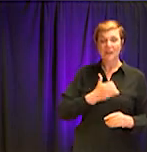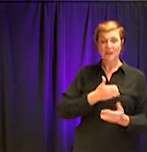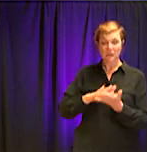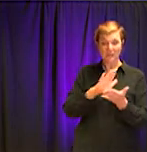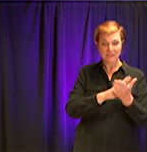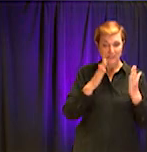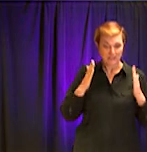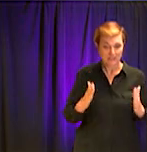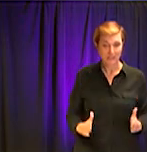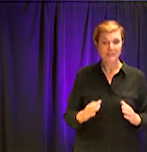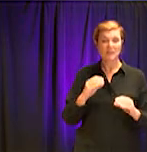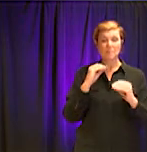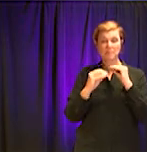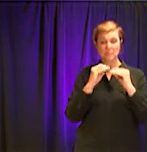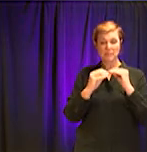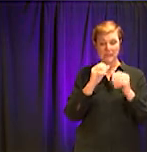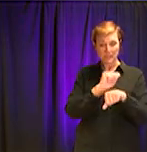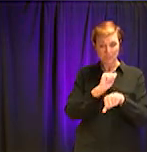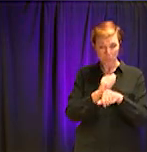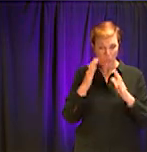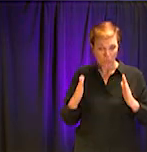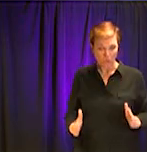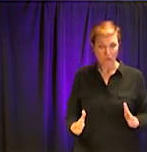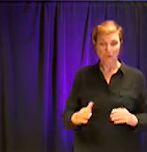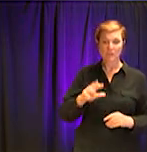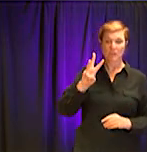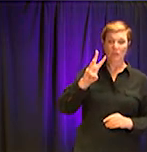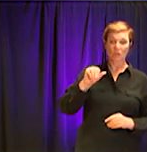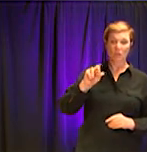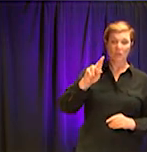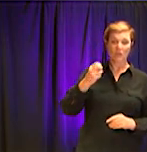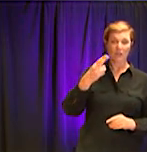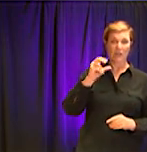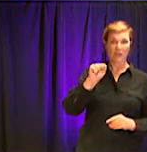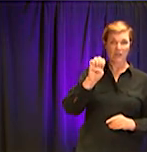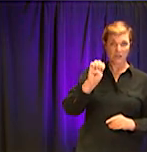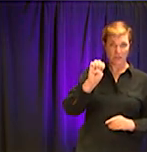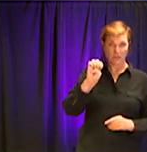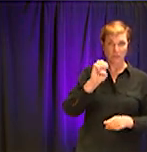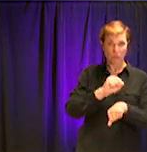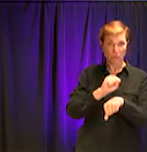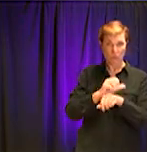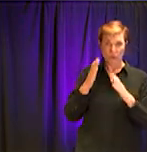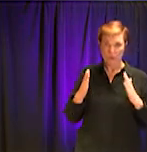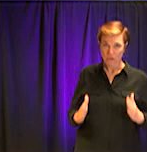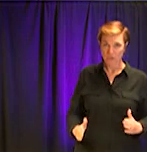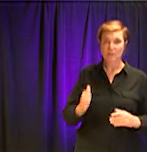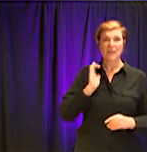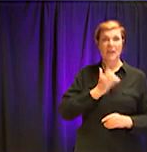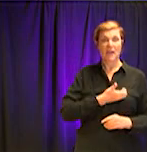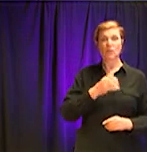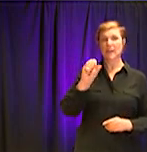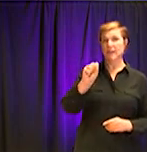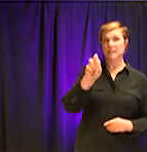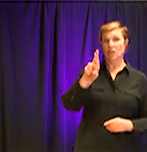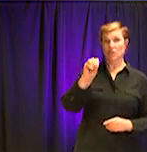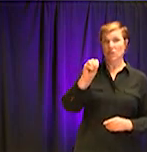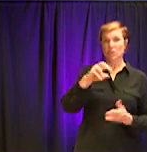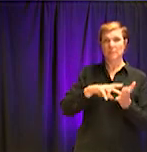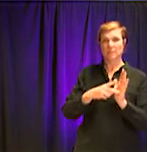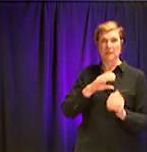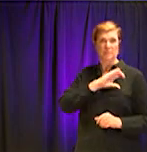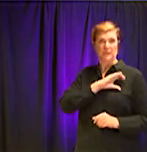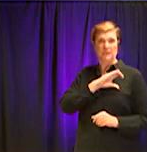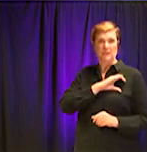maintenance workers, our warehouse workers, our SROs who are patrolling our buildings 24-7 while we are